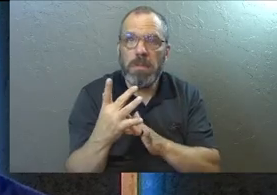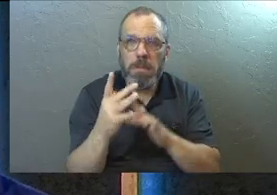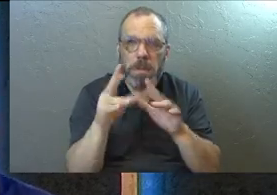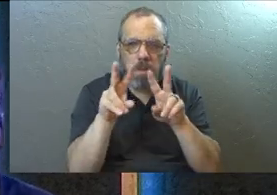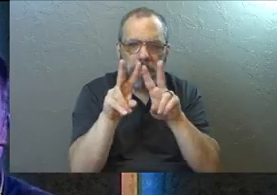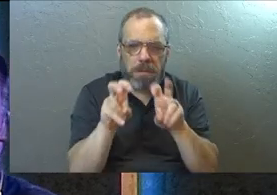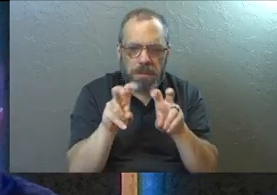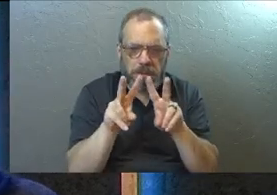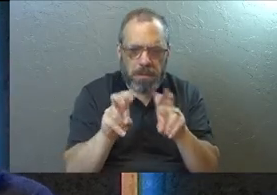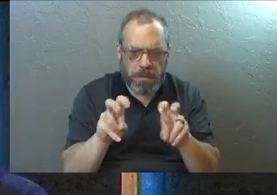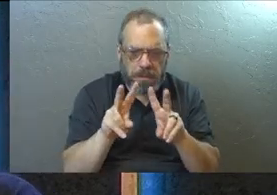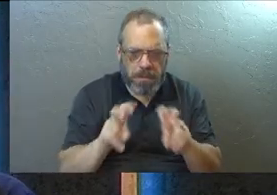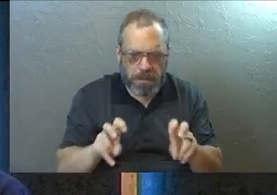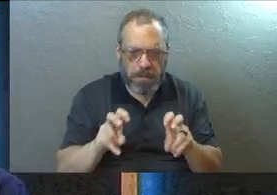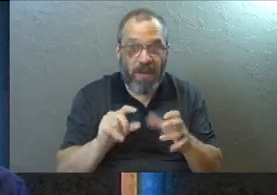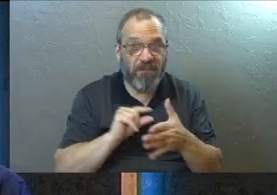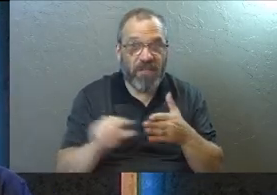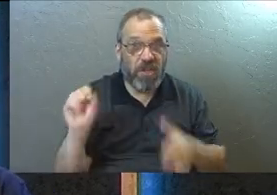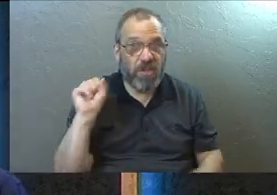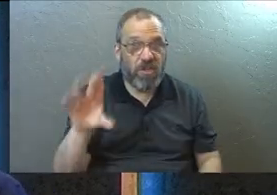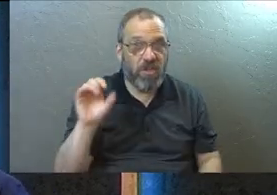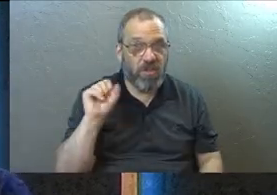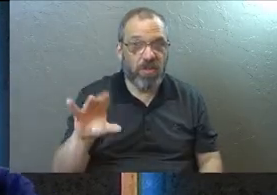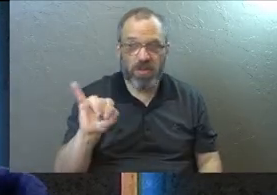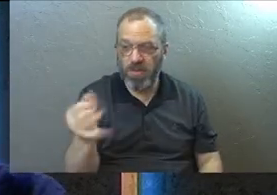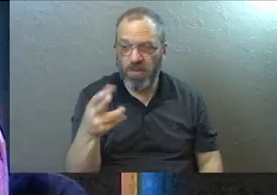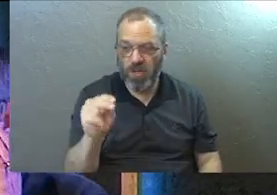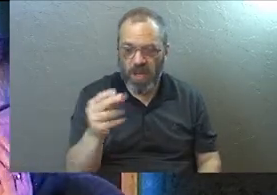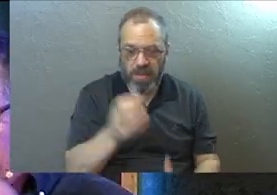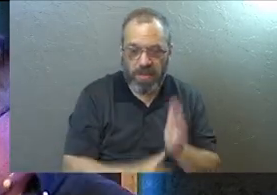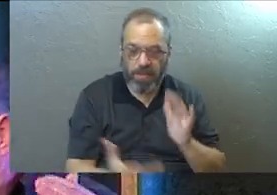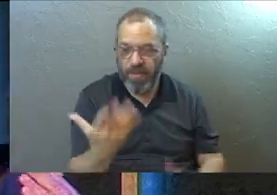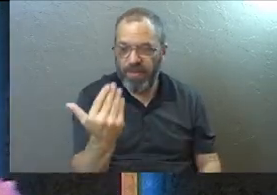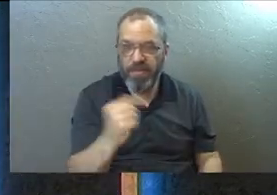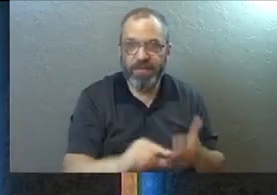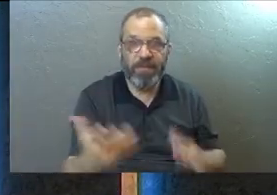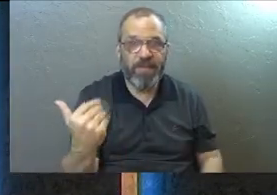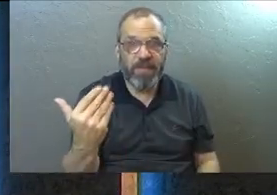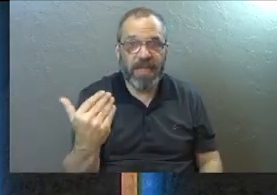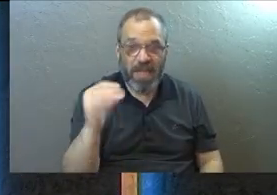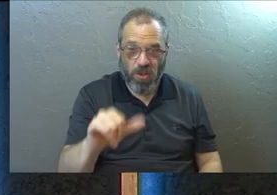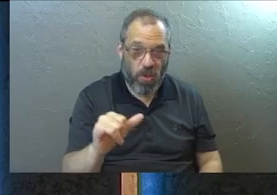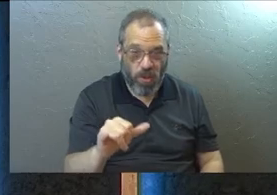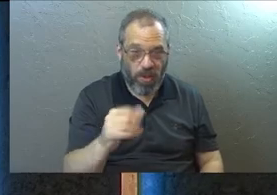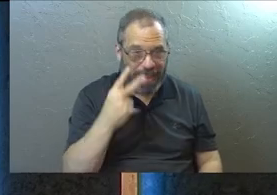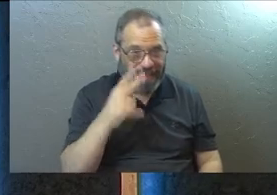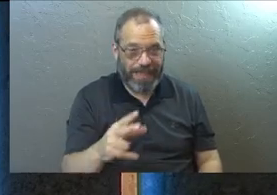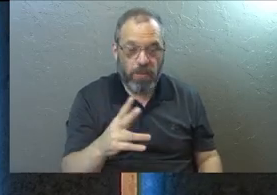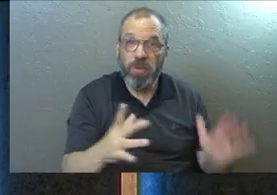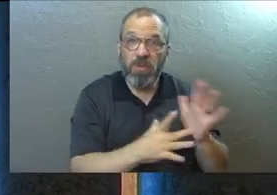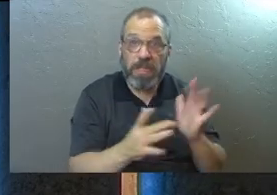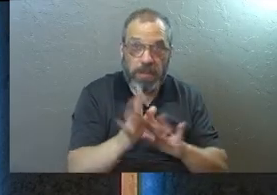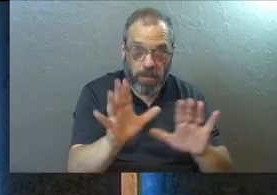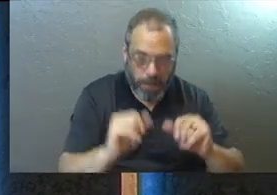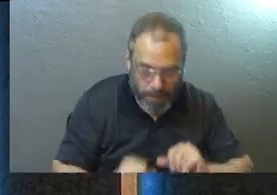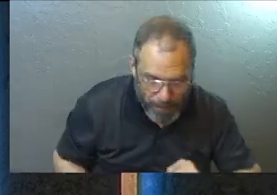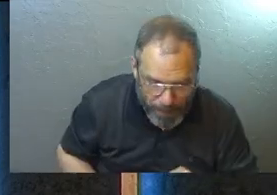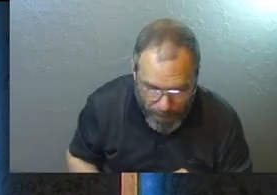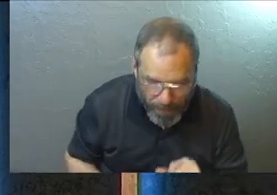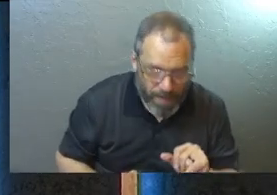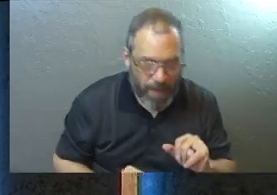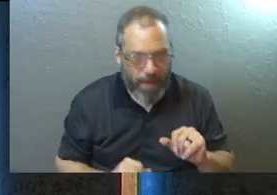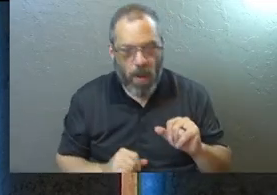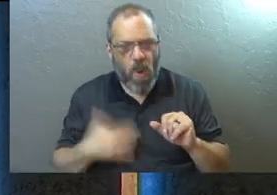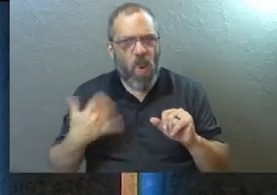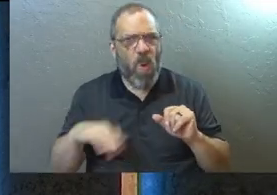apart in a passage. I'm going to give this to you. is John 15, 15. Through that lens, look at what Jesus is saying here because it's